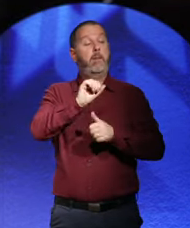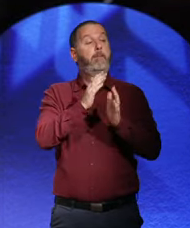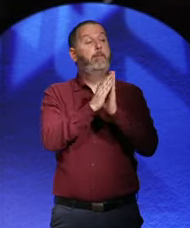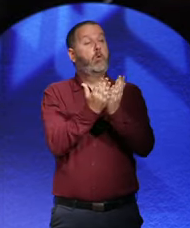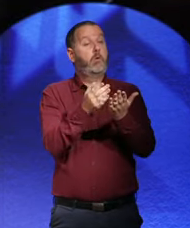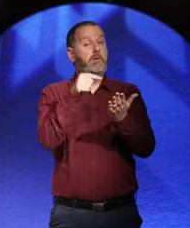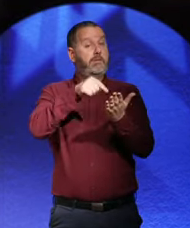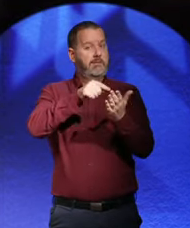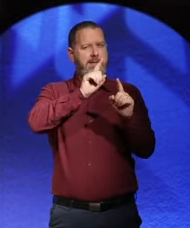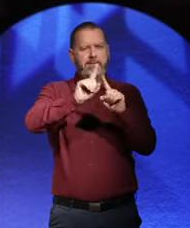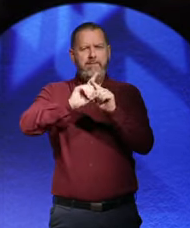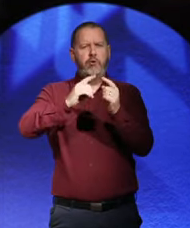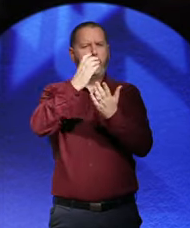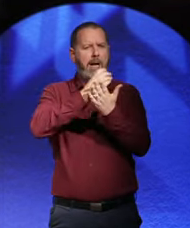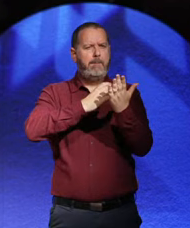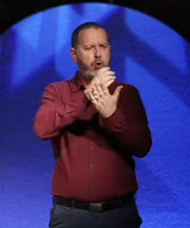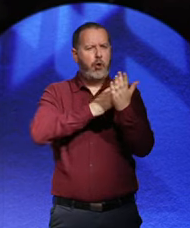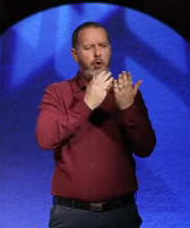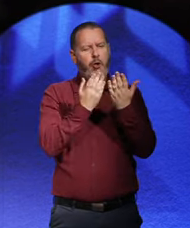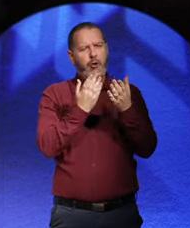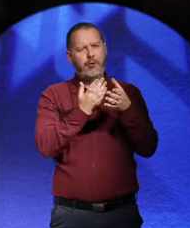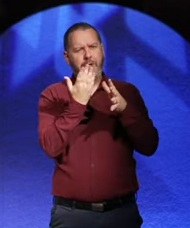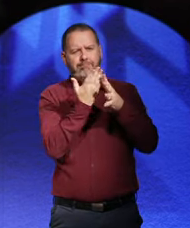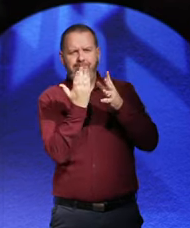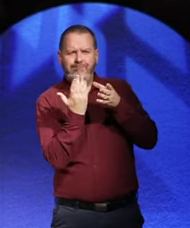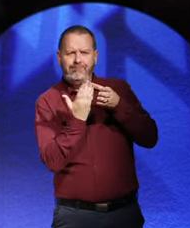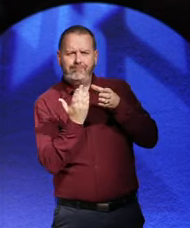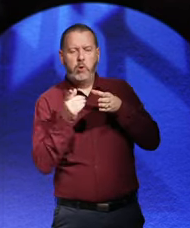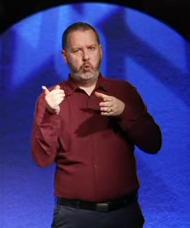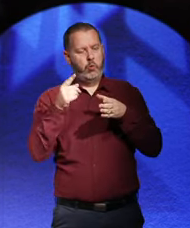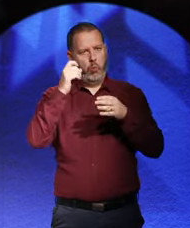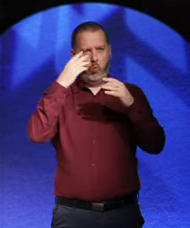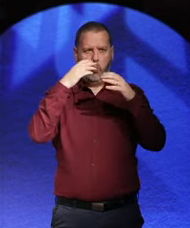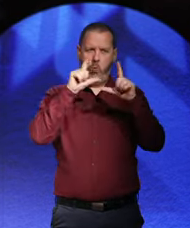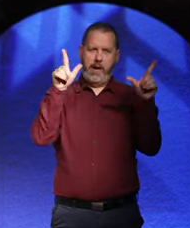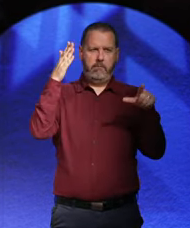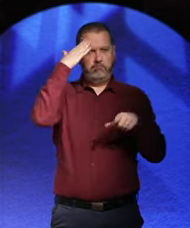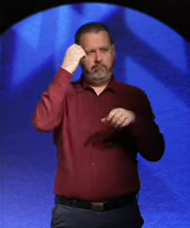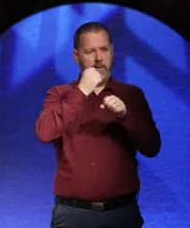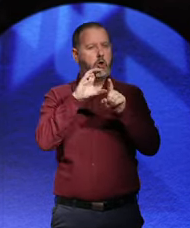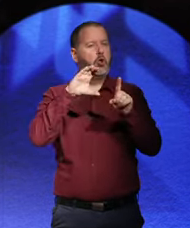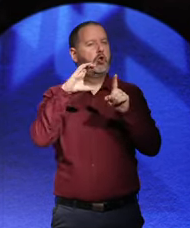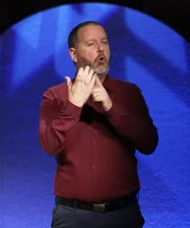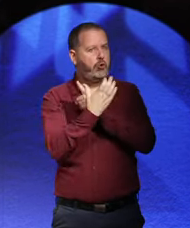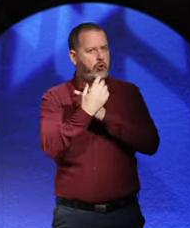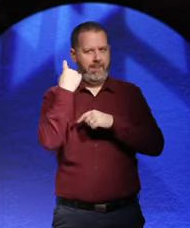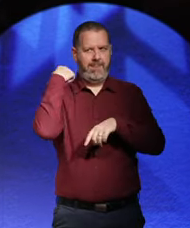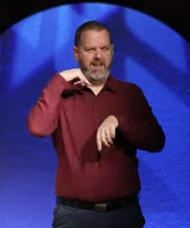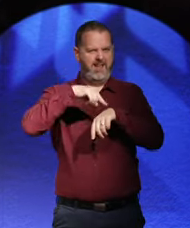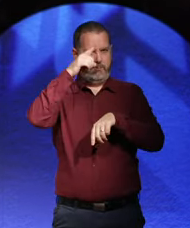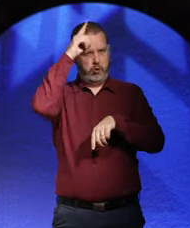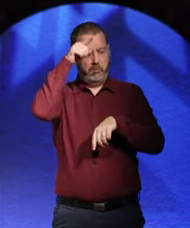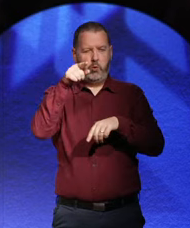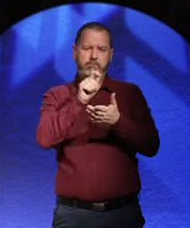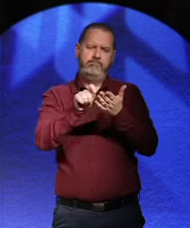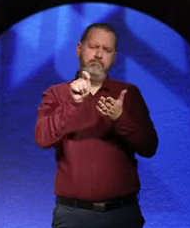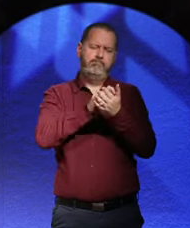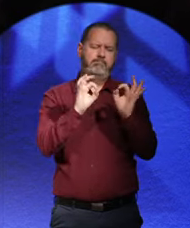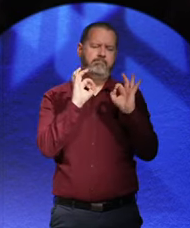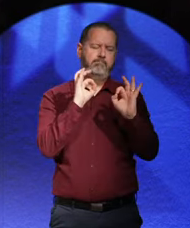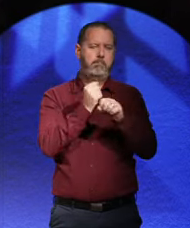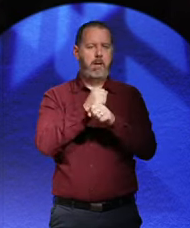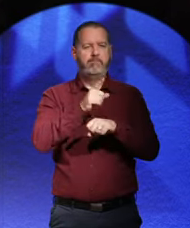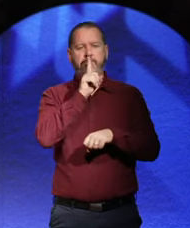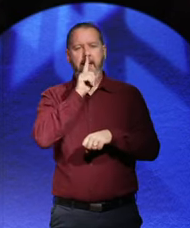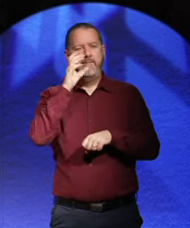you're mindful of the cultural goings on. And you write beautifully, I think, about, you know, silent film and the theatre